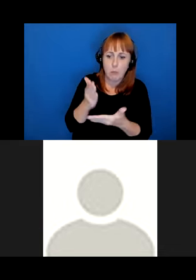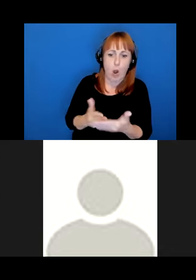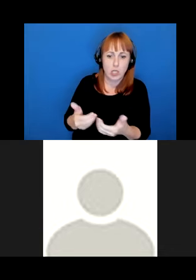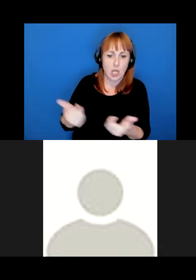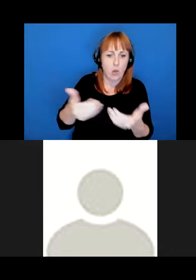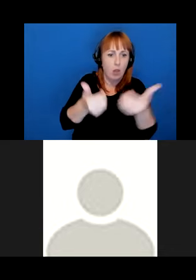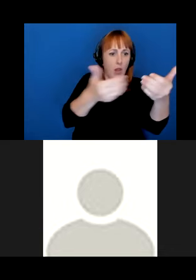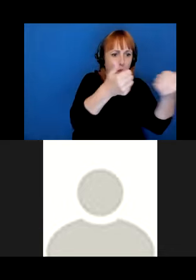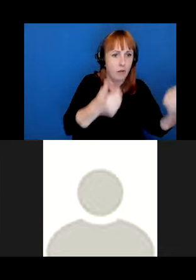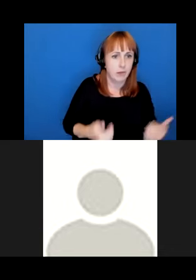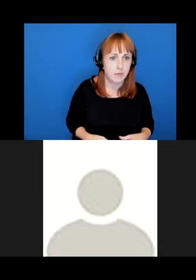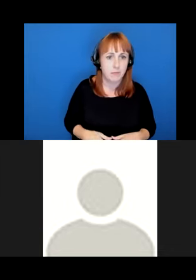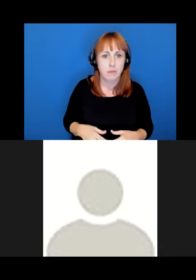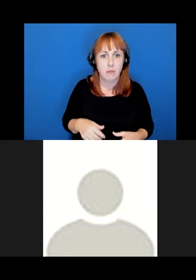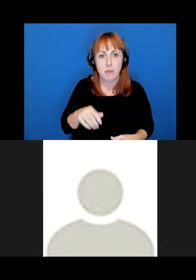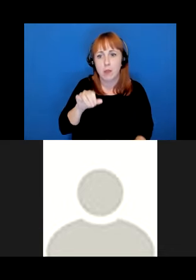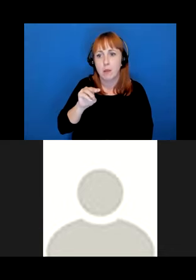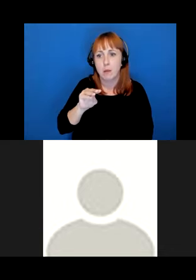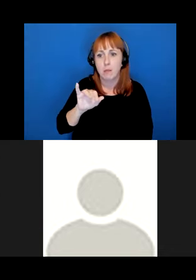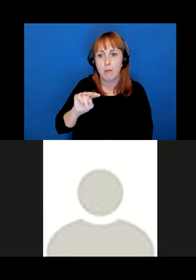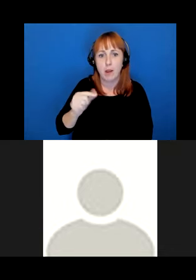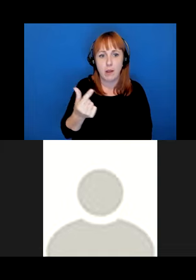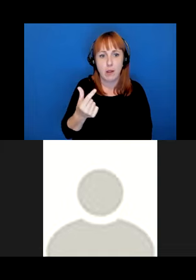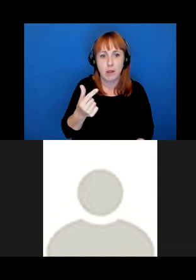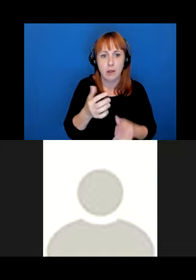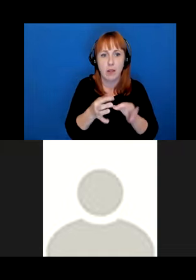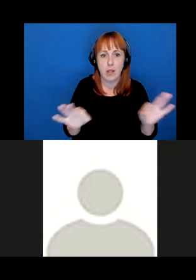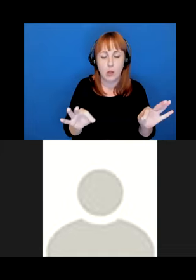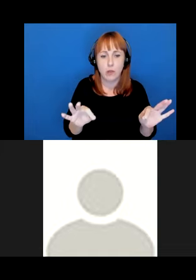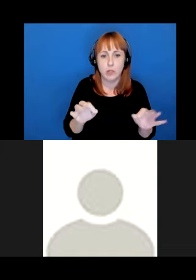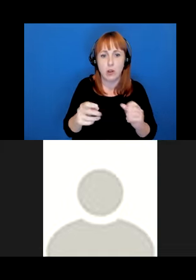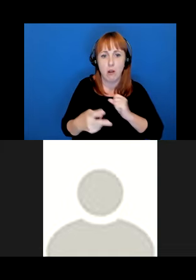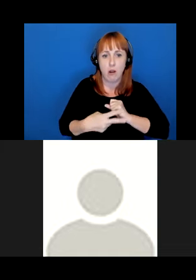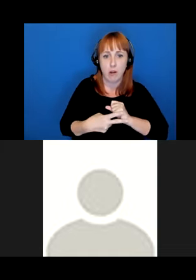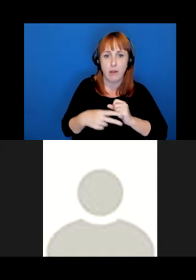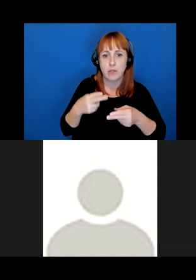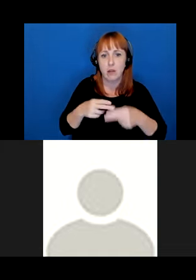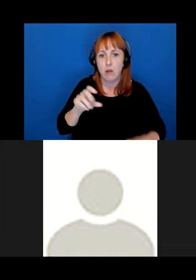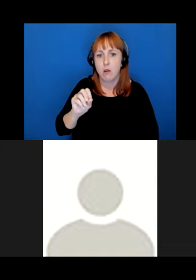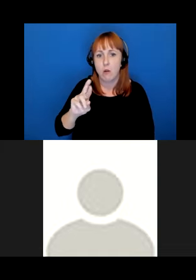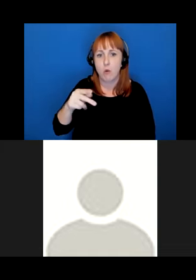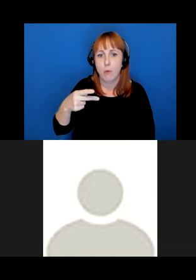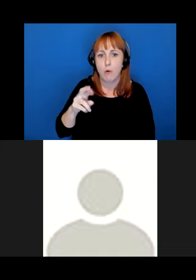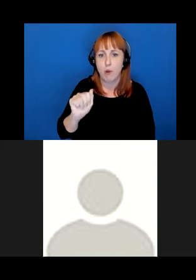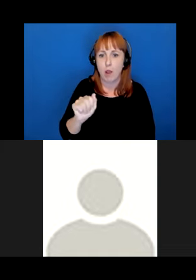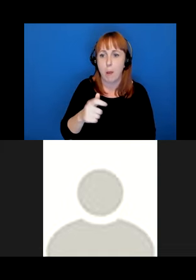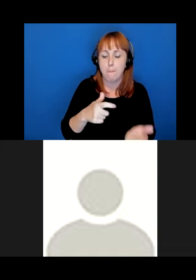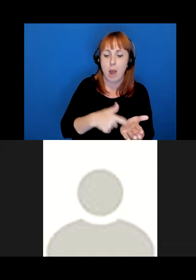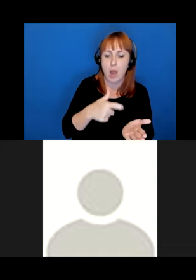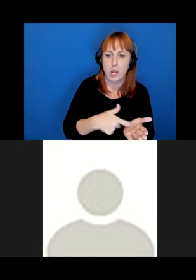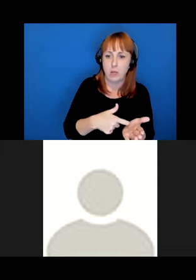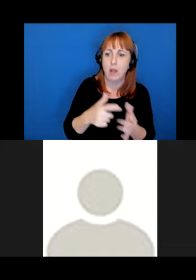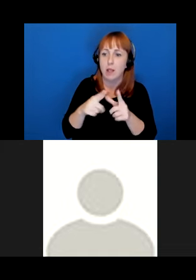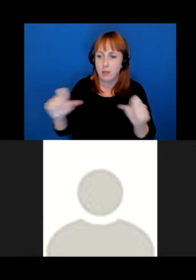Mining language archives. corpora. To mine is the verb that's actually used in linguistic science.